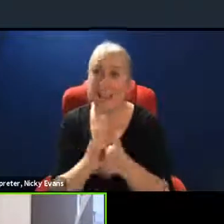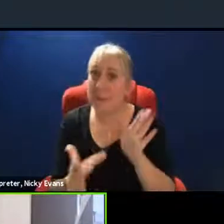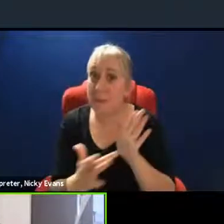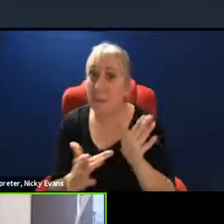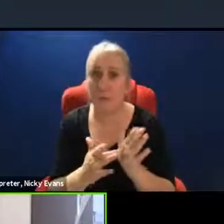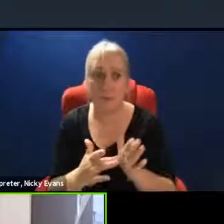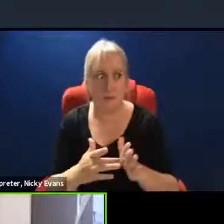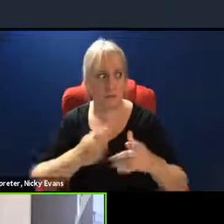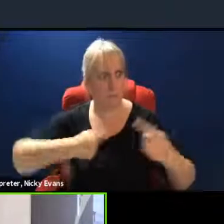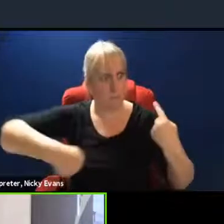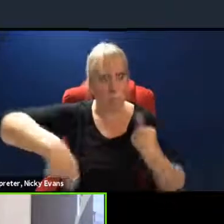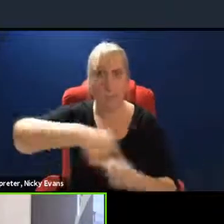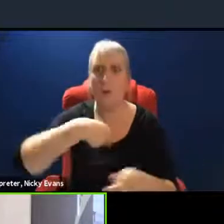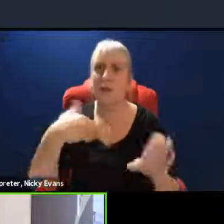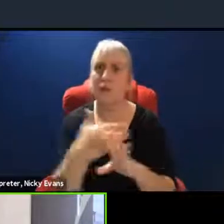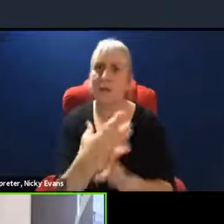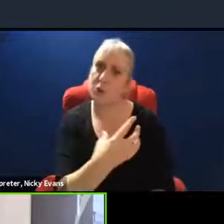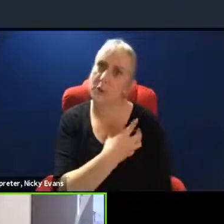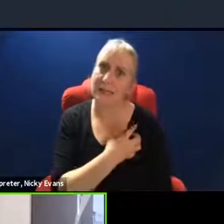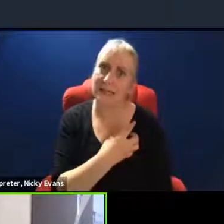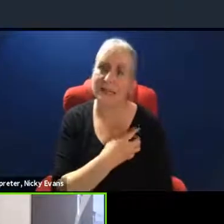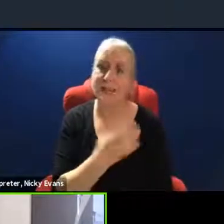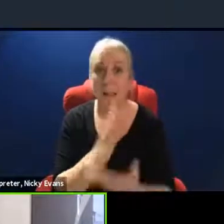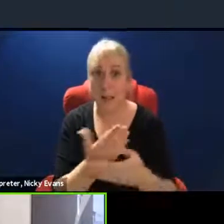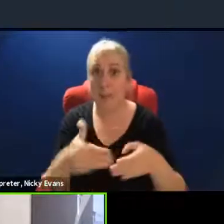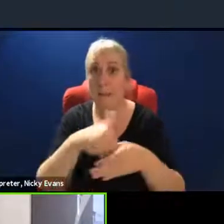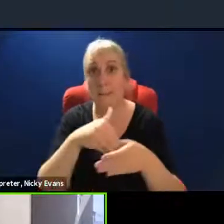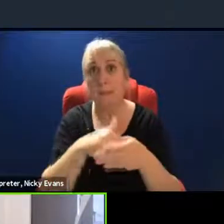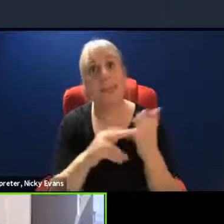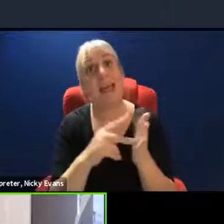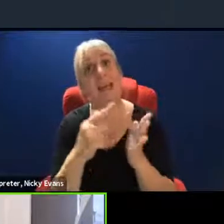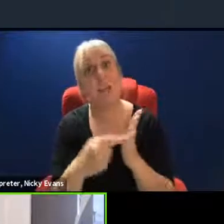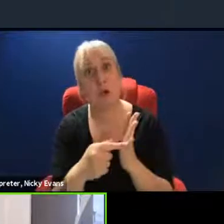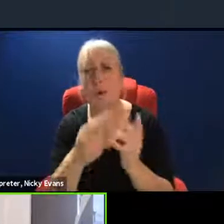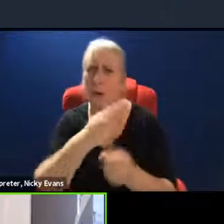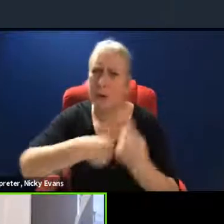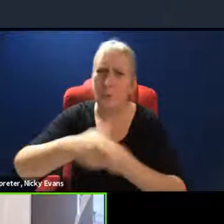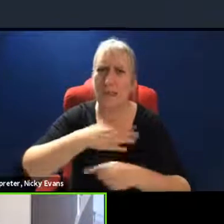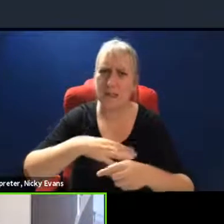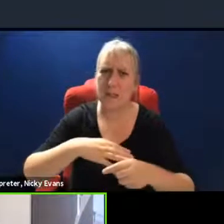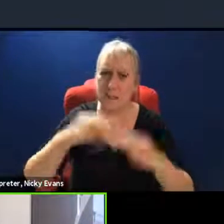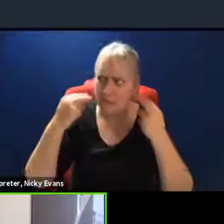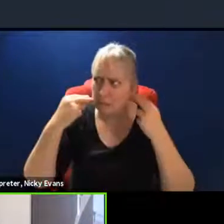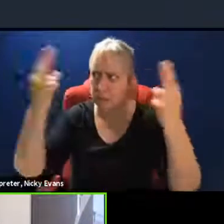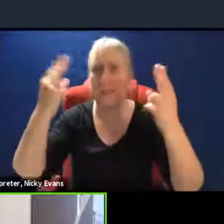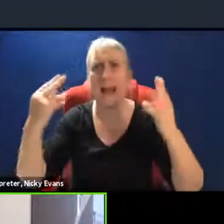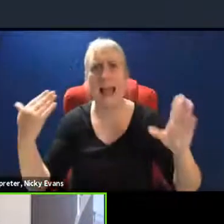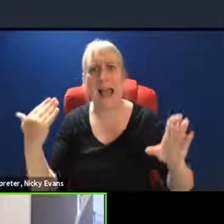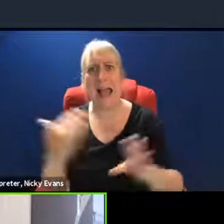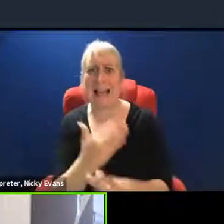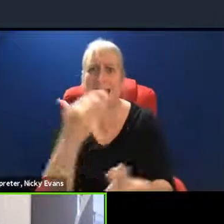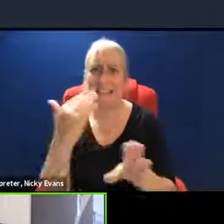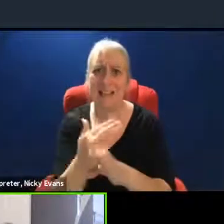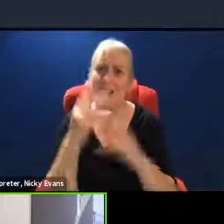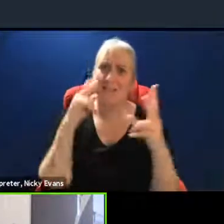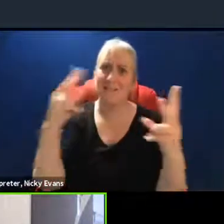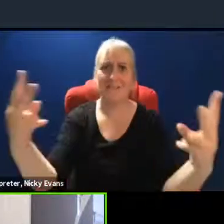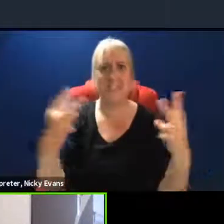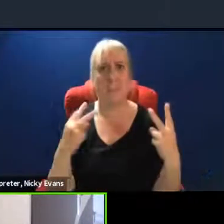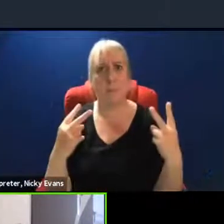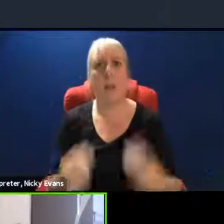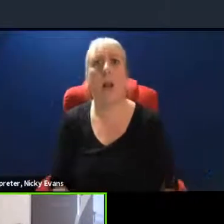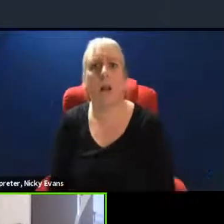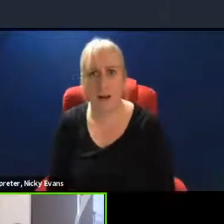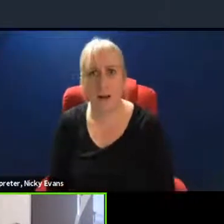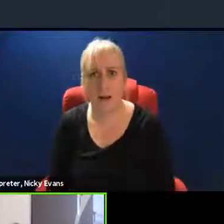unionists and as members of the EU, we are active and visible on those demonstrations. We need to be there